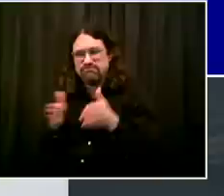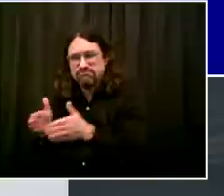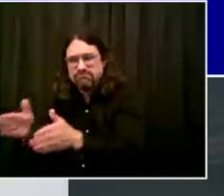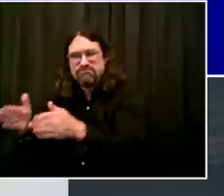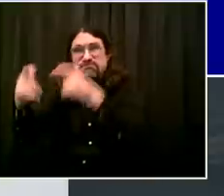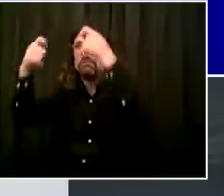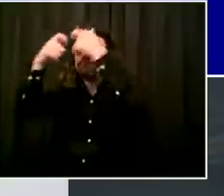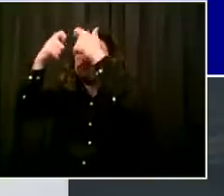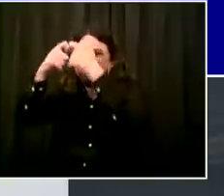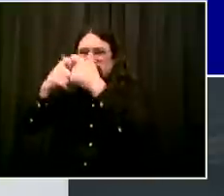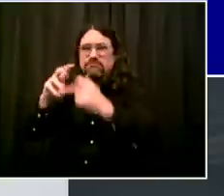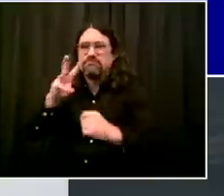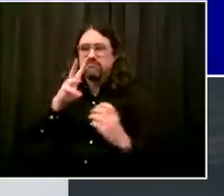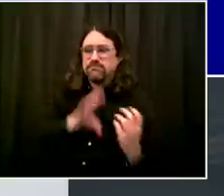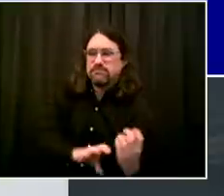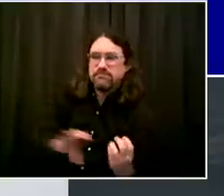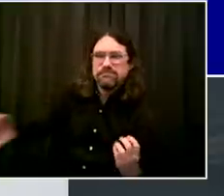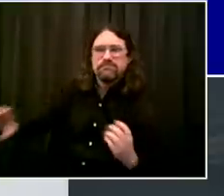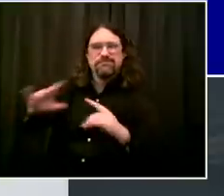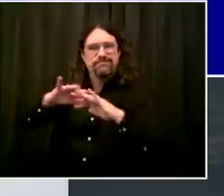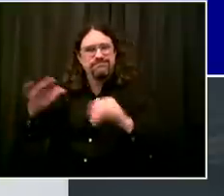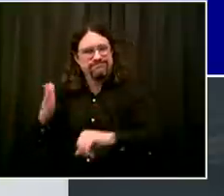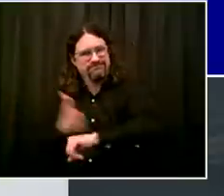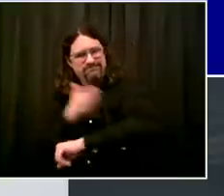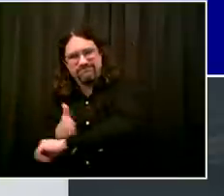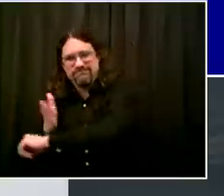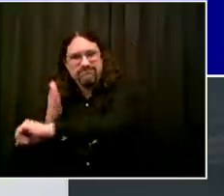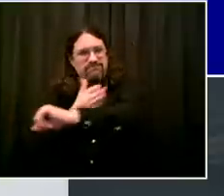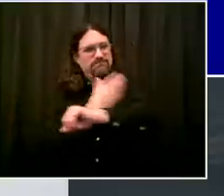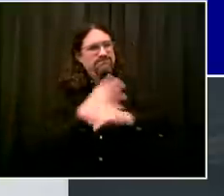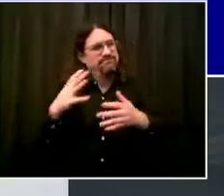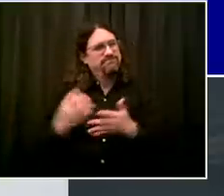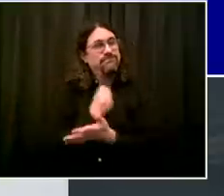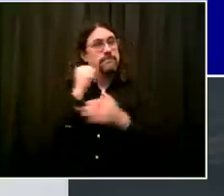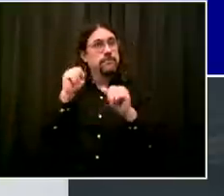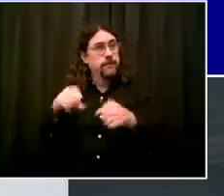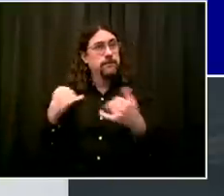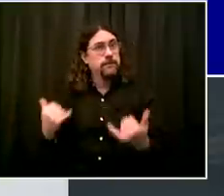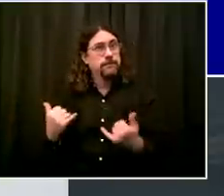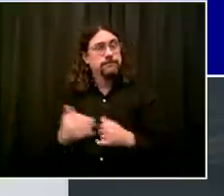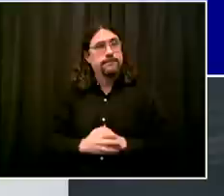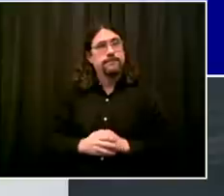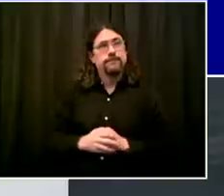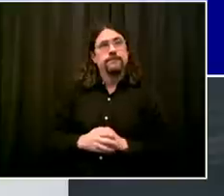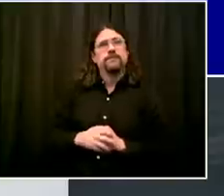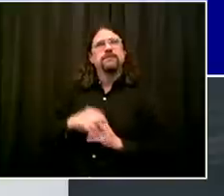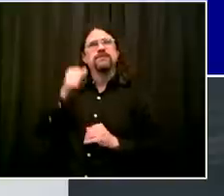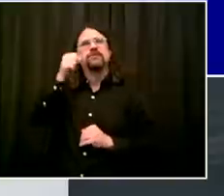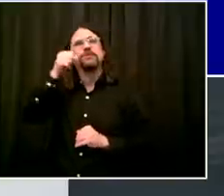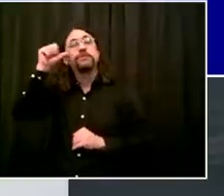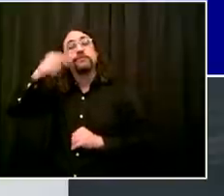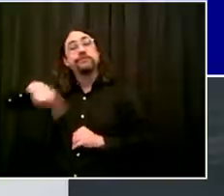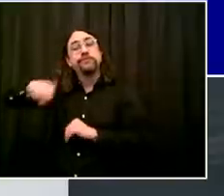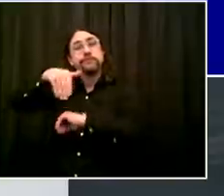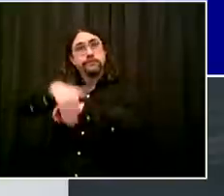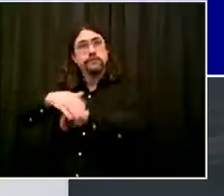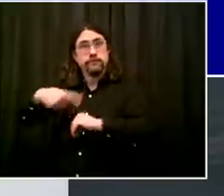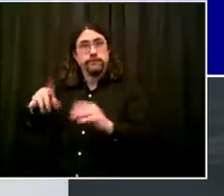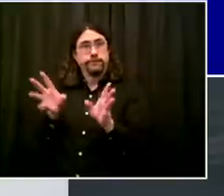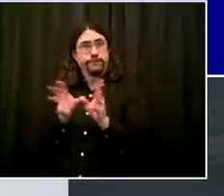go and how everyone can pull together to do it. And how that can employ a huge number of people and restore livelihood.